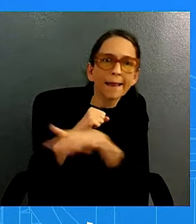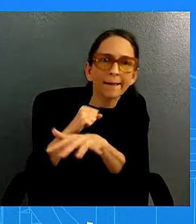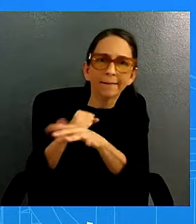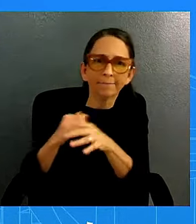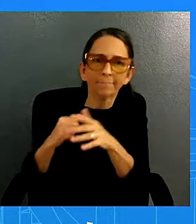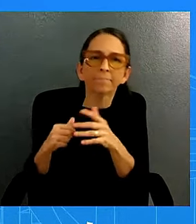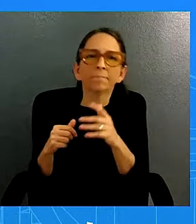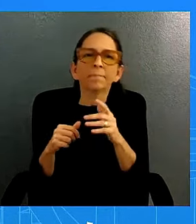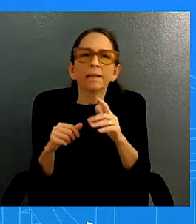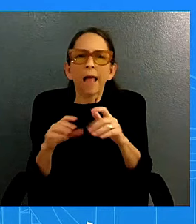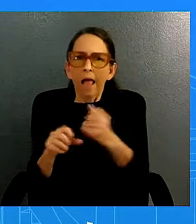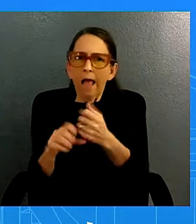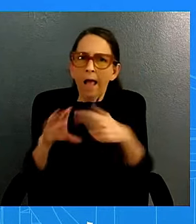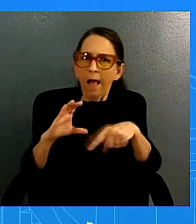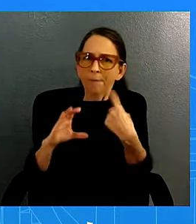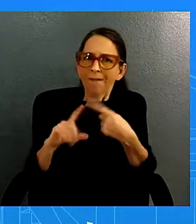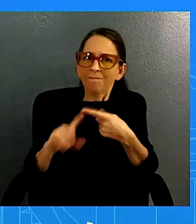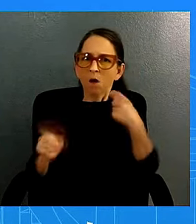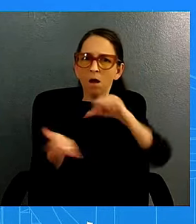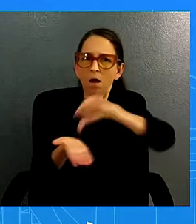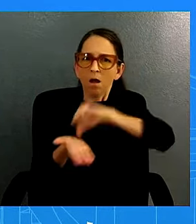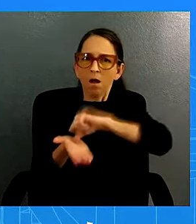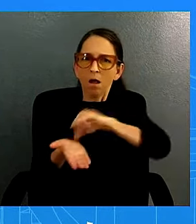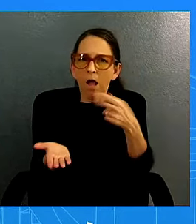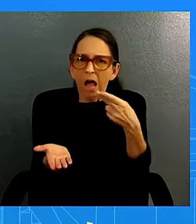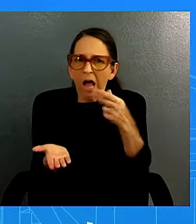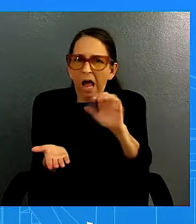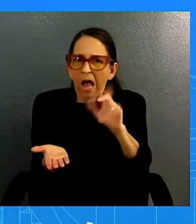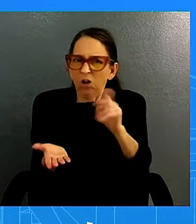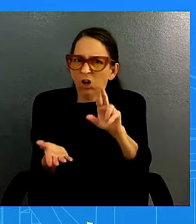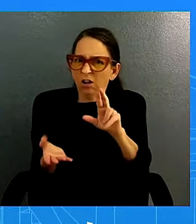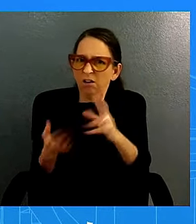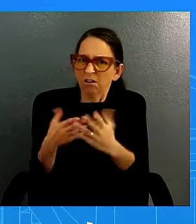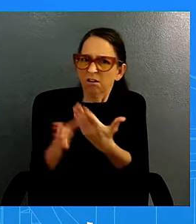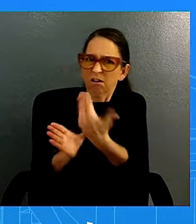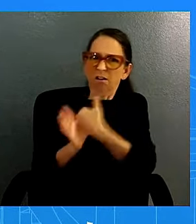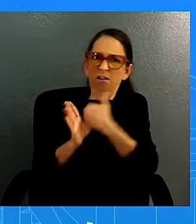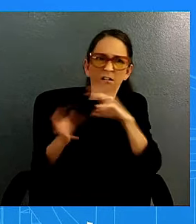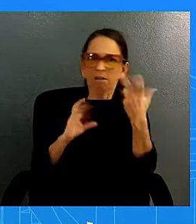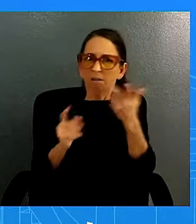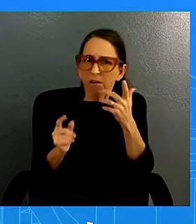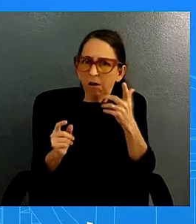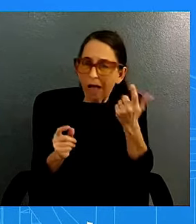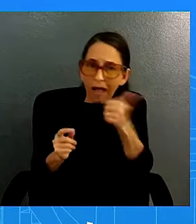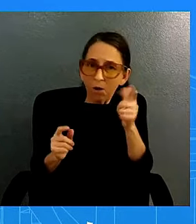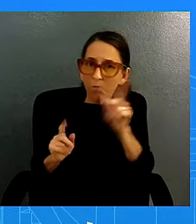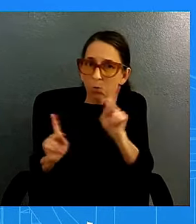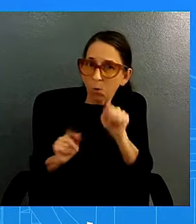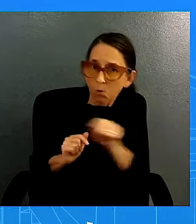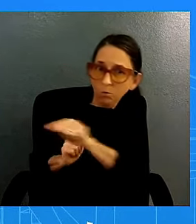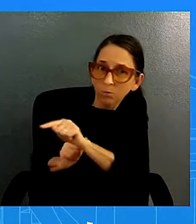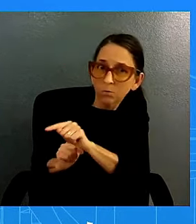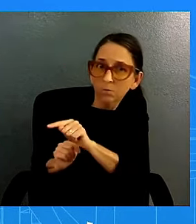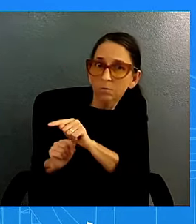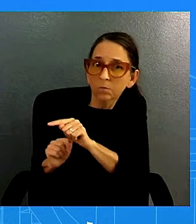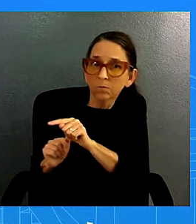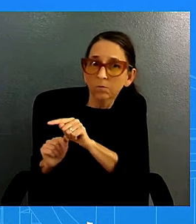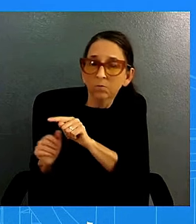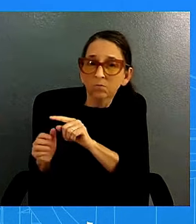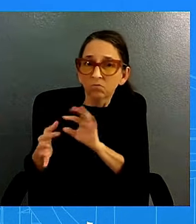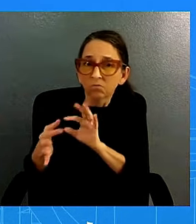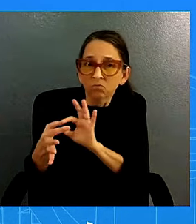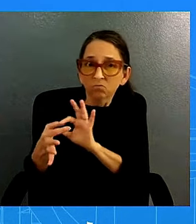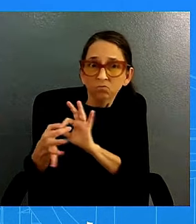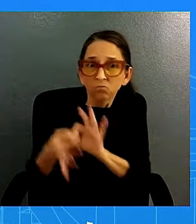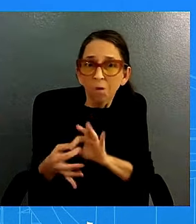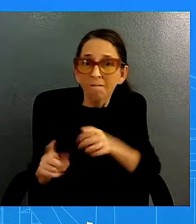people associated with the campaign as they put it members of the biden family i would have to refer you to fbi cisa